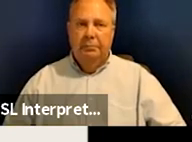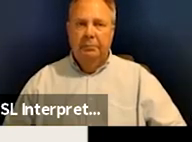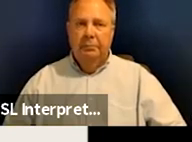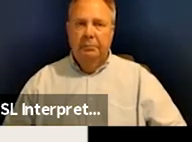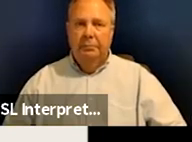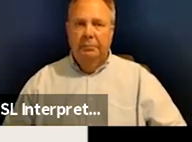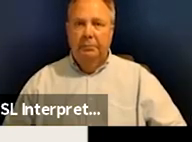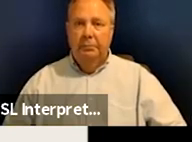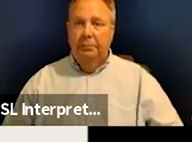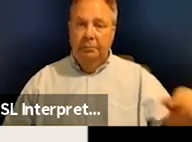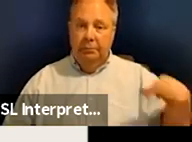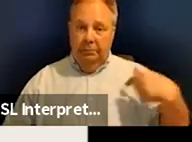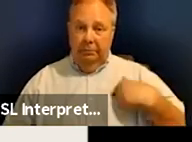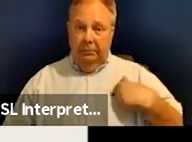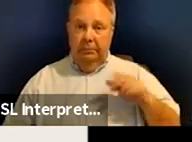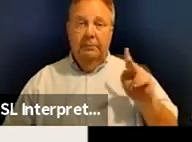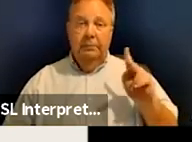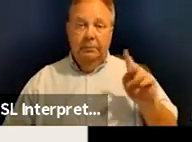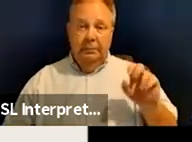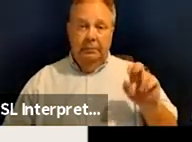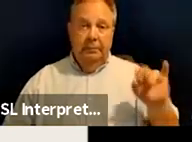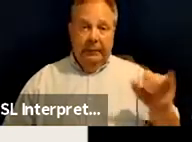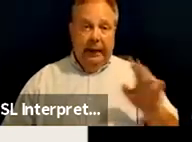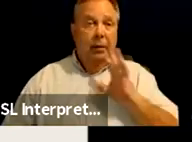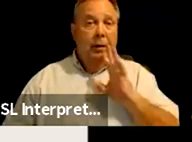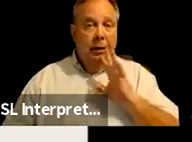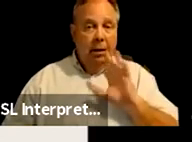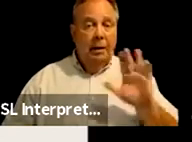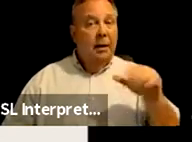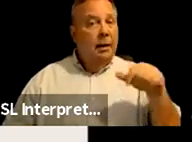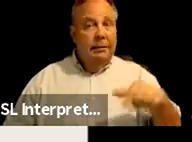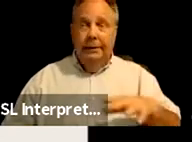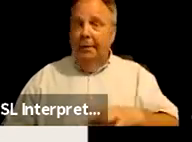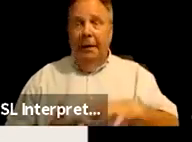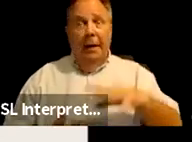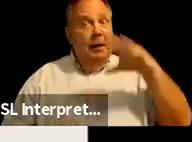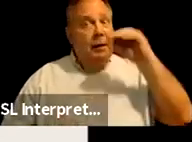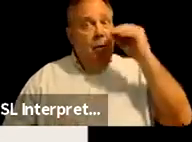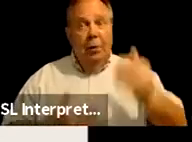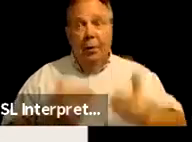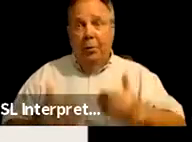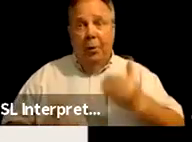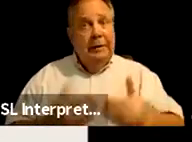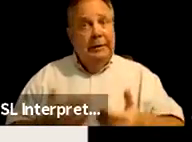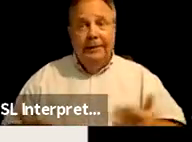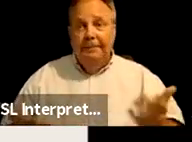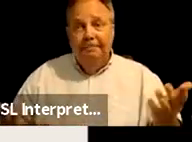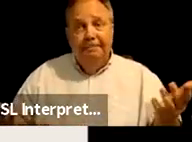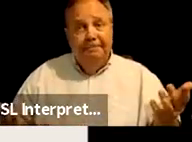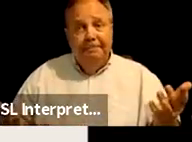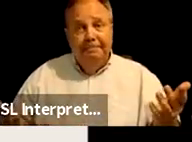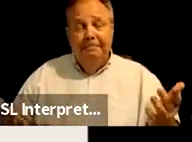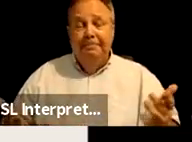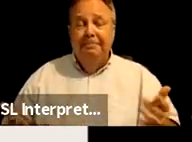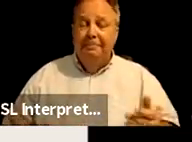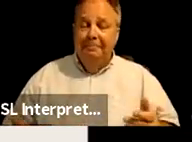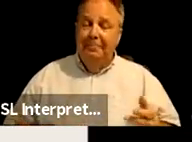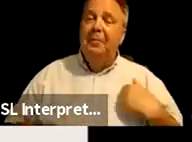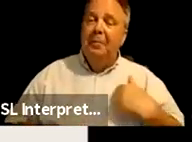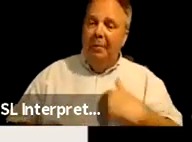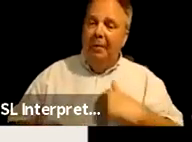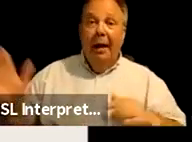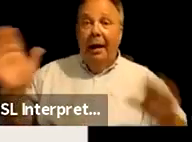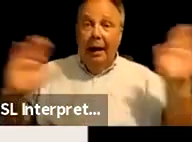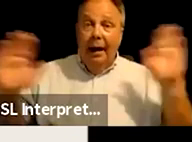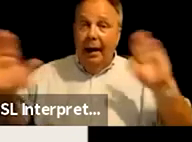This is Carrie again. Again, this is a learning process. So any feedback you have, we are right.